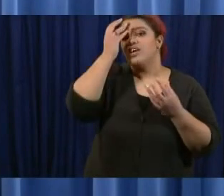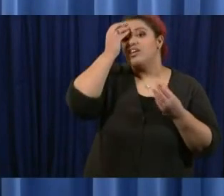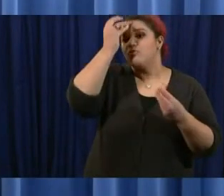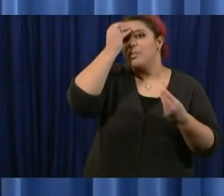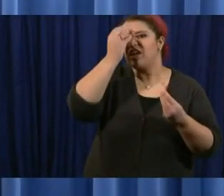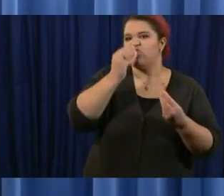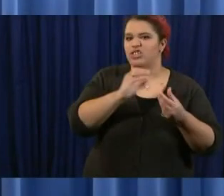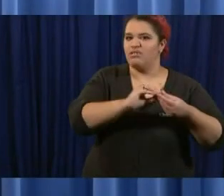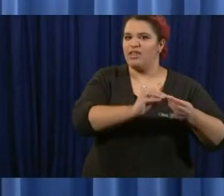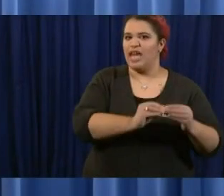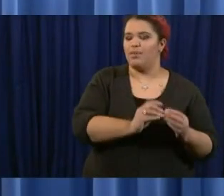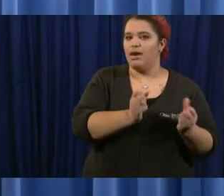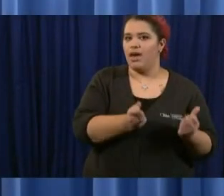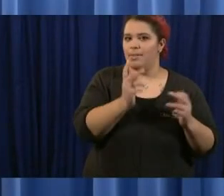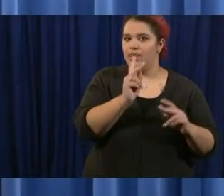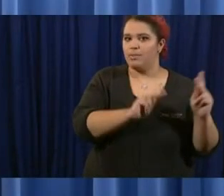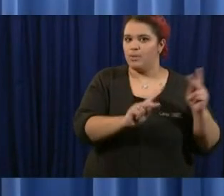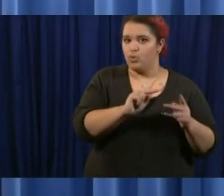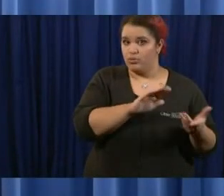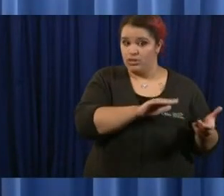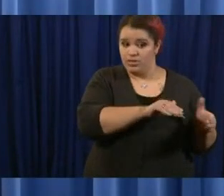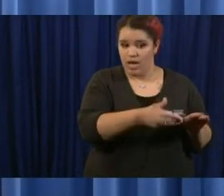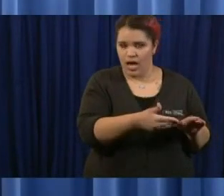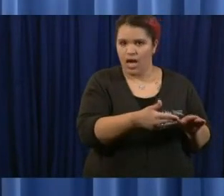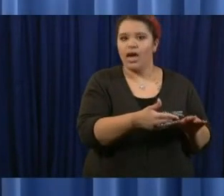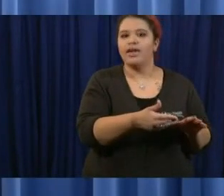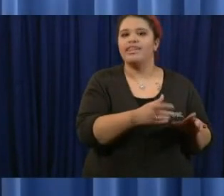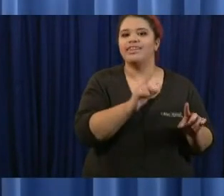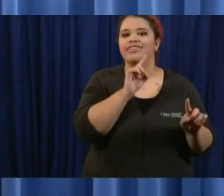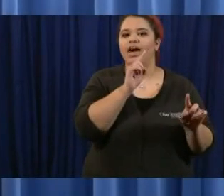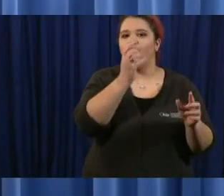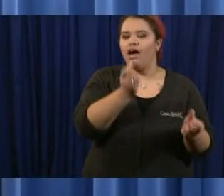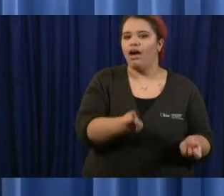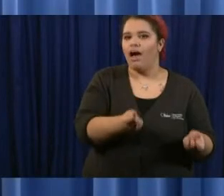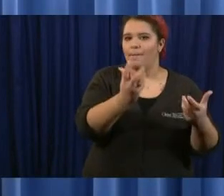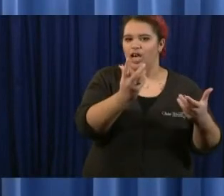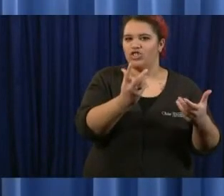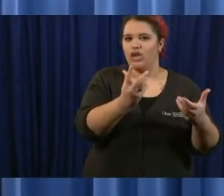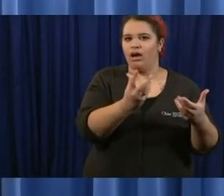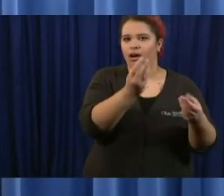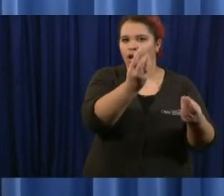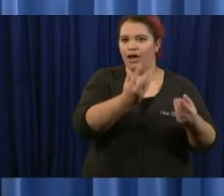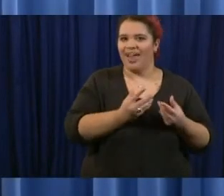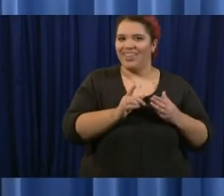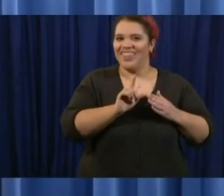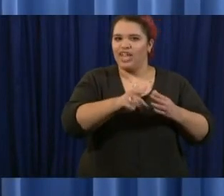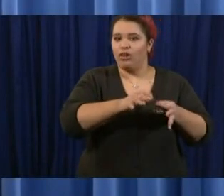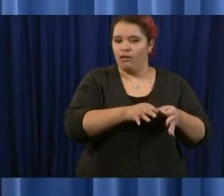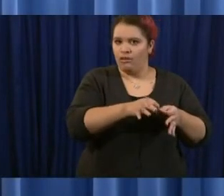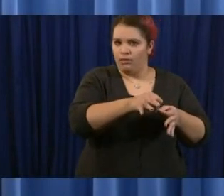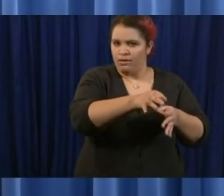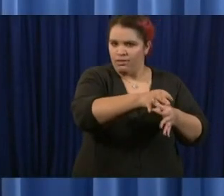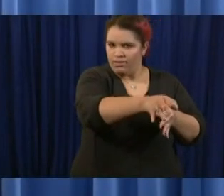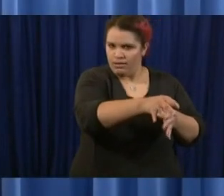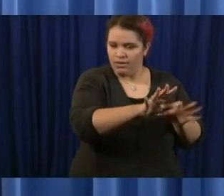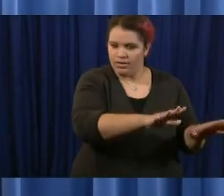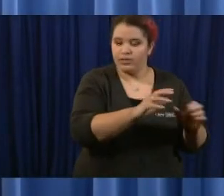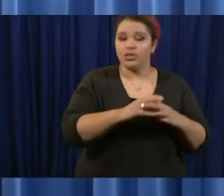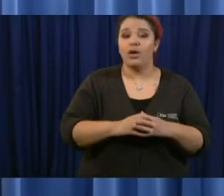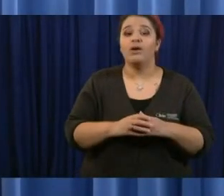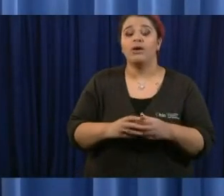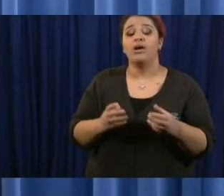cases and so forth in the data how will we know the effects of the manufacturing and office worker lifting